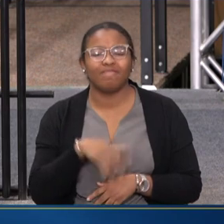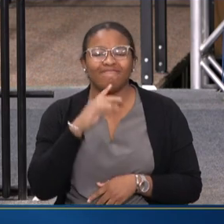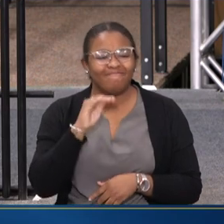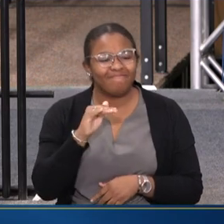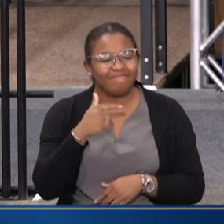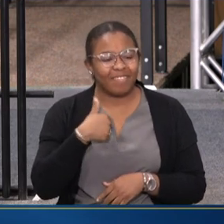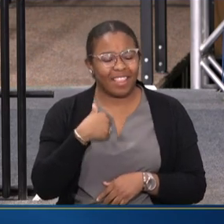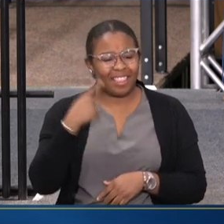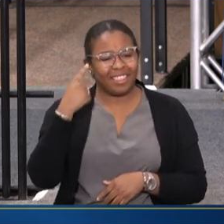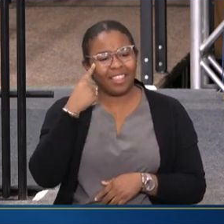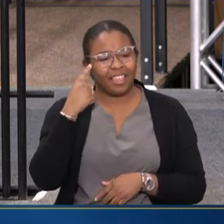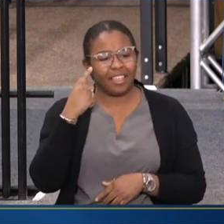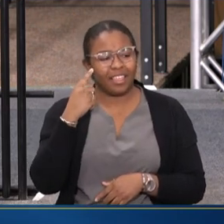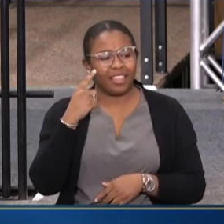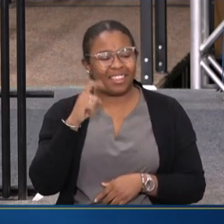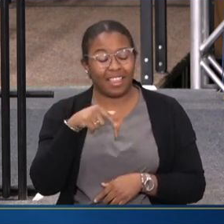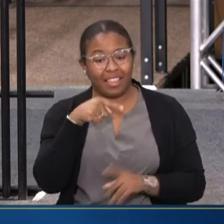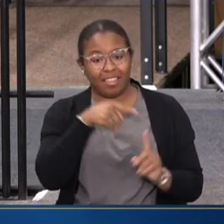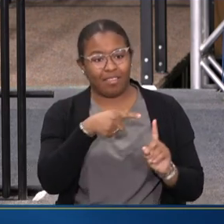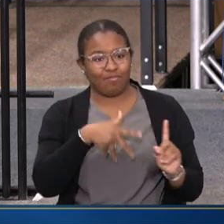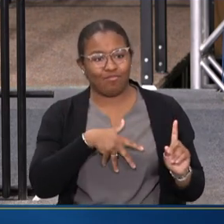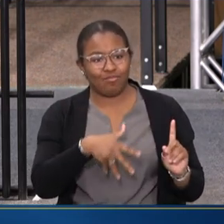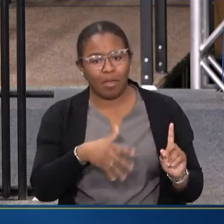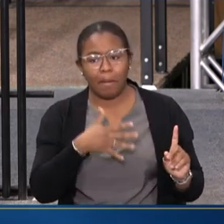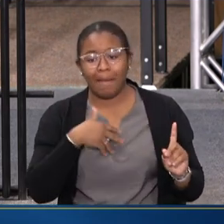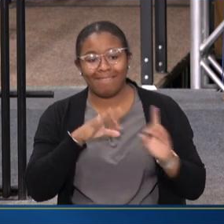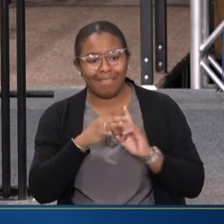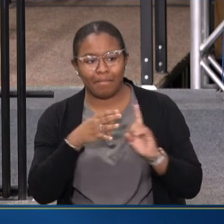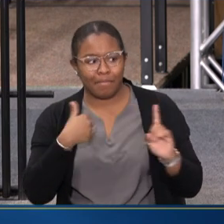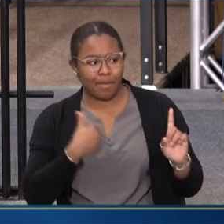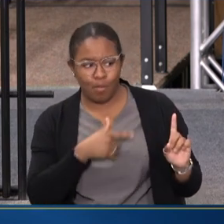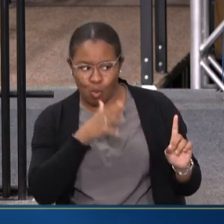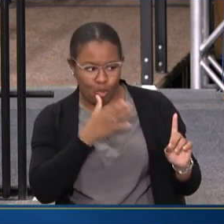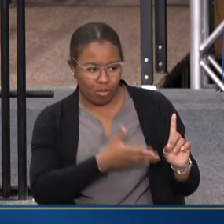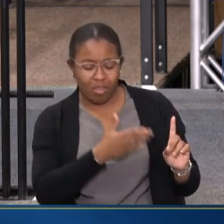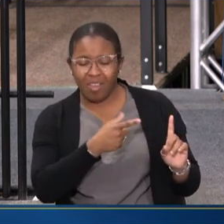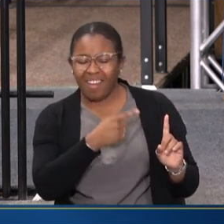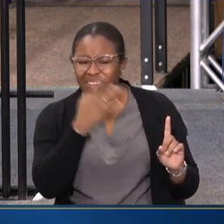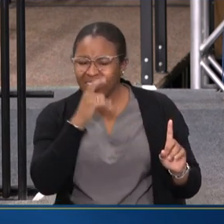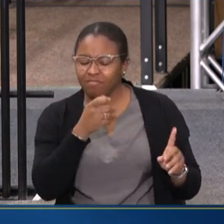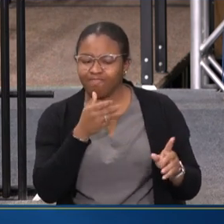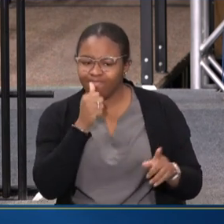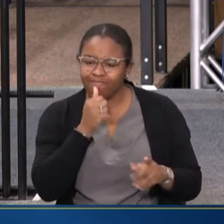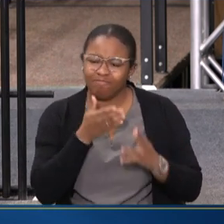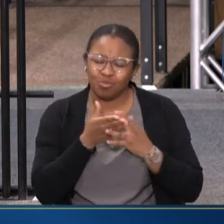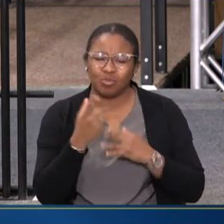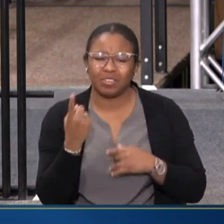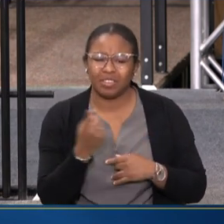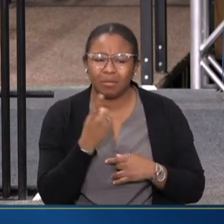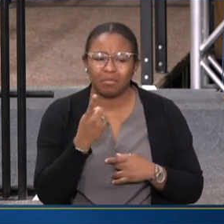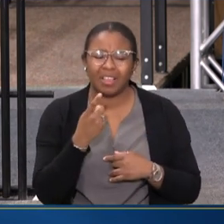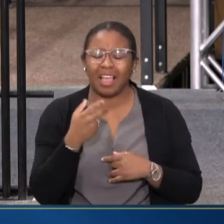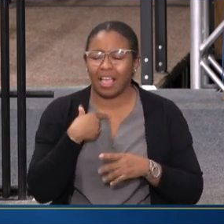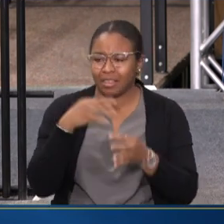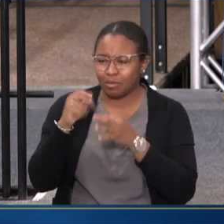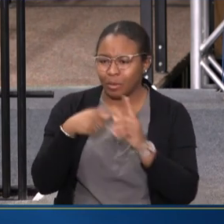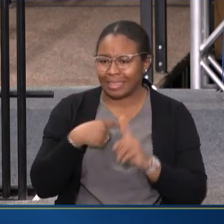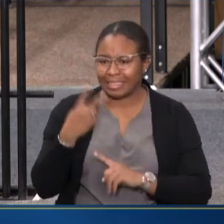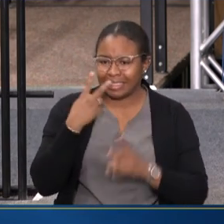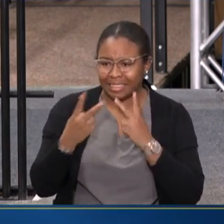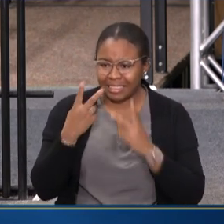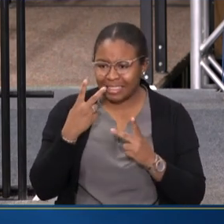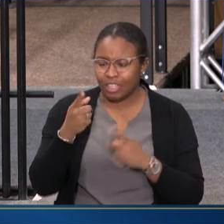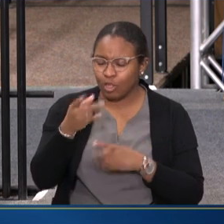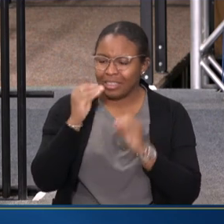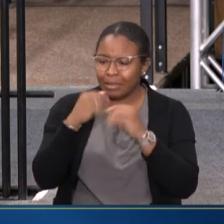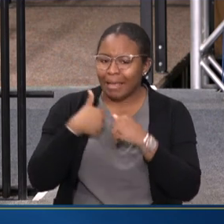THIS PREGNANT INDIVIDUAL, MY FAMILY MEMBER, IS GOING THROUGH SOMETHING. LET ME TELL YOU WHAT I'M SEEING AND TELL ME HOW